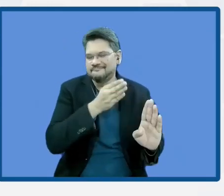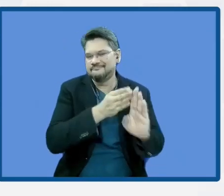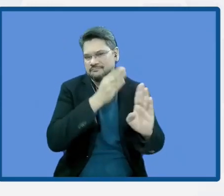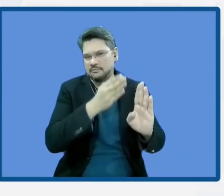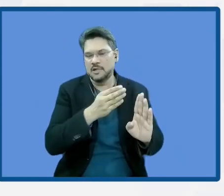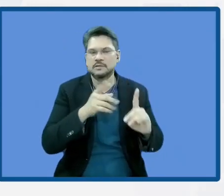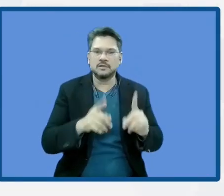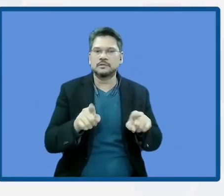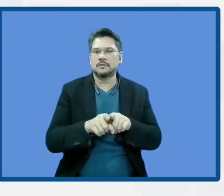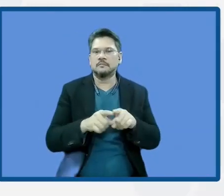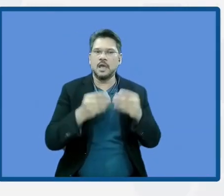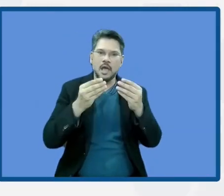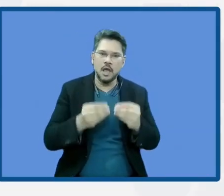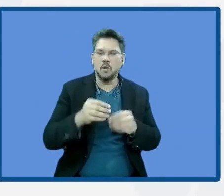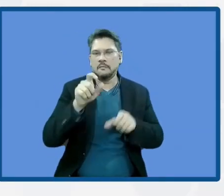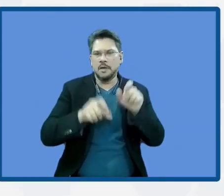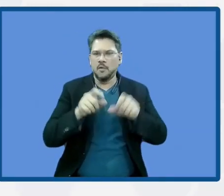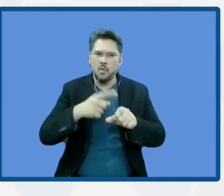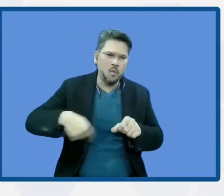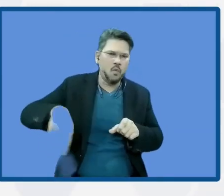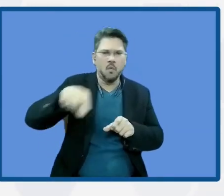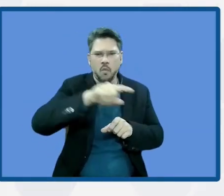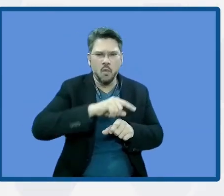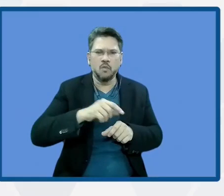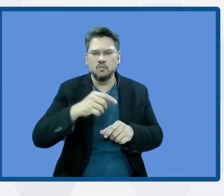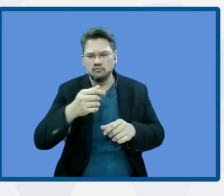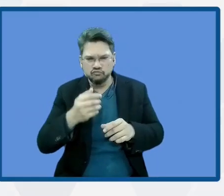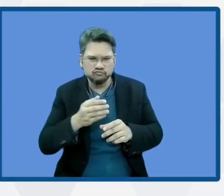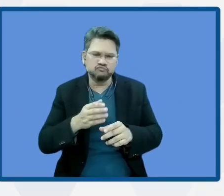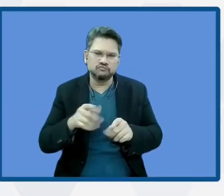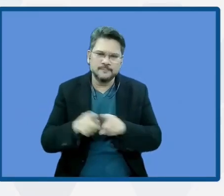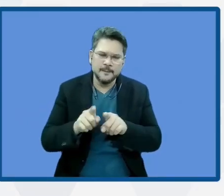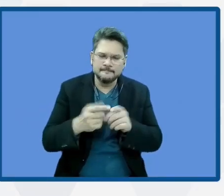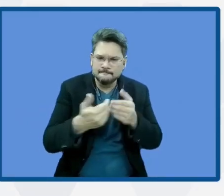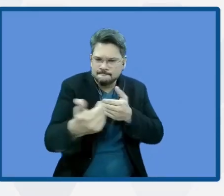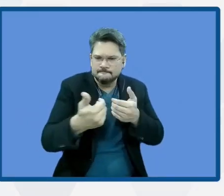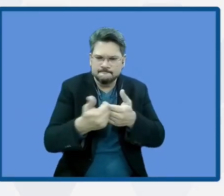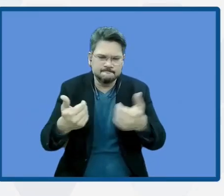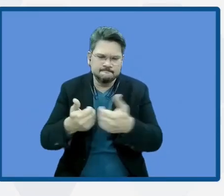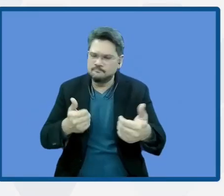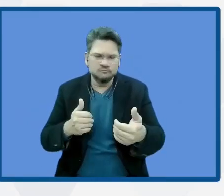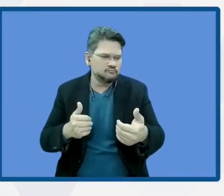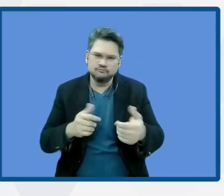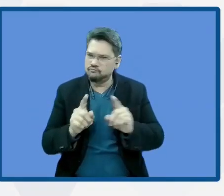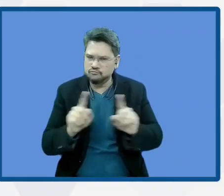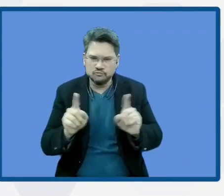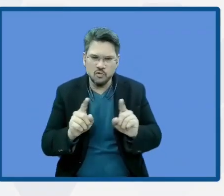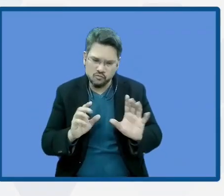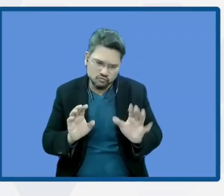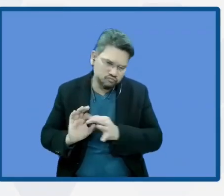all pull to the same direction, not by silos. We really need to create that synergy.